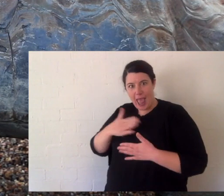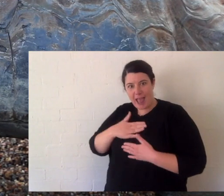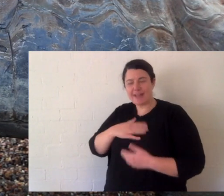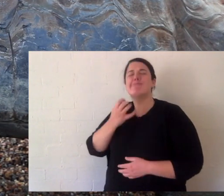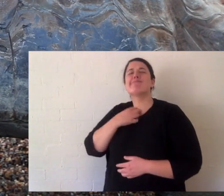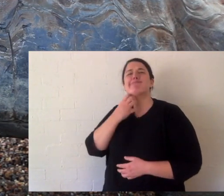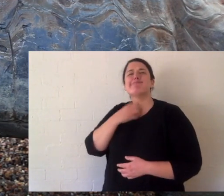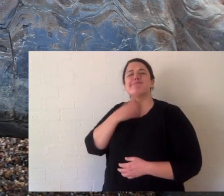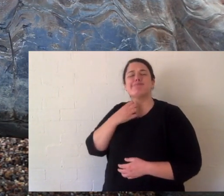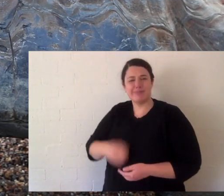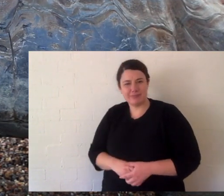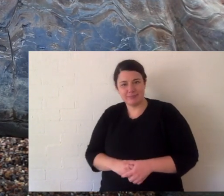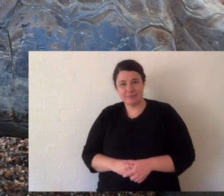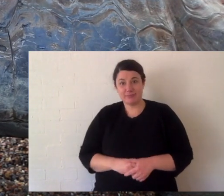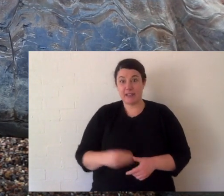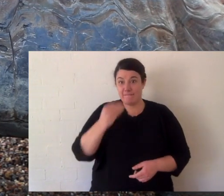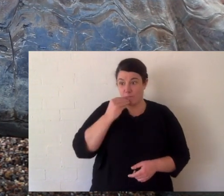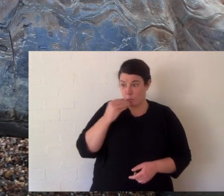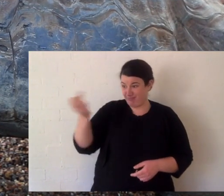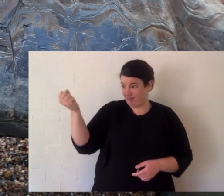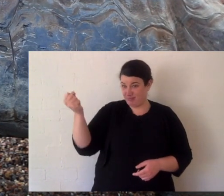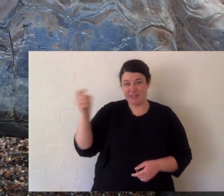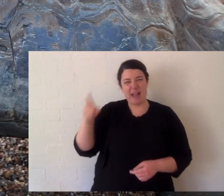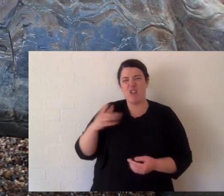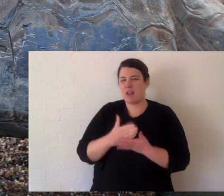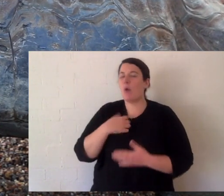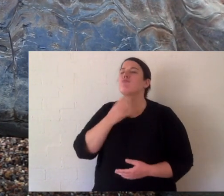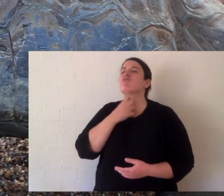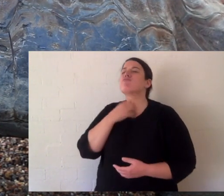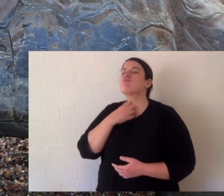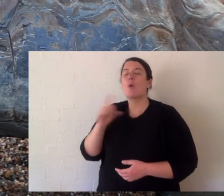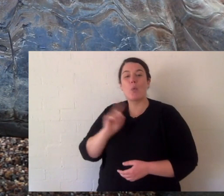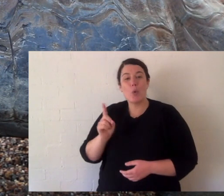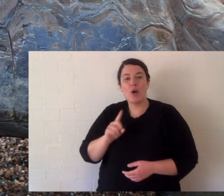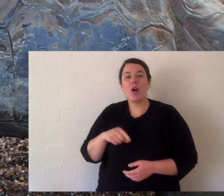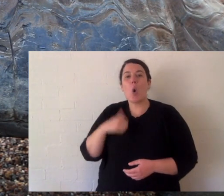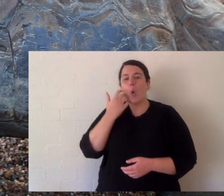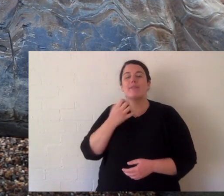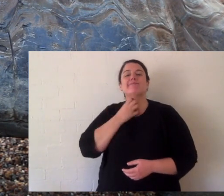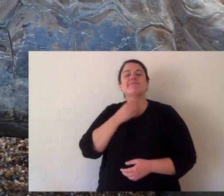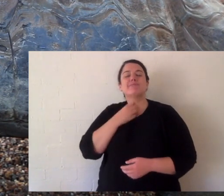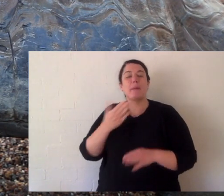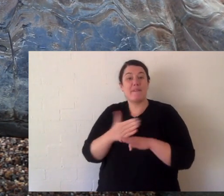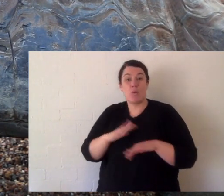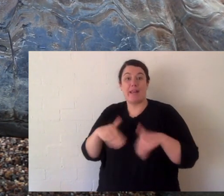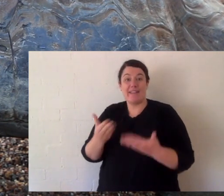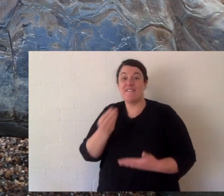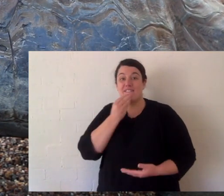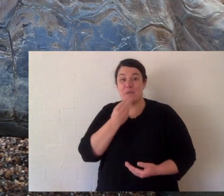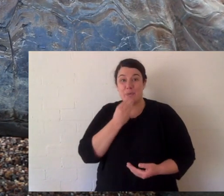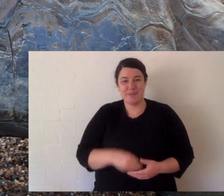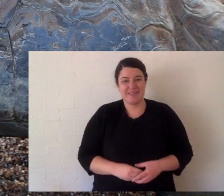see that. Hugo wants a tickle. I've got food in my hand, and he wants to tickle more, because we always tickle before we eat.